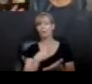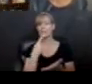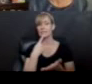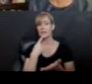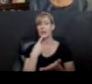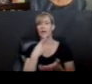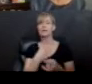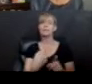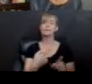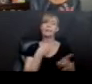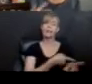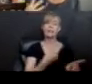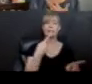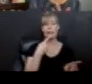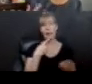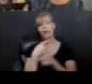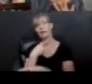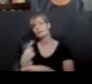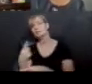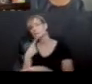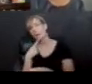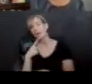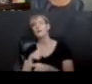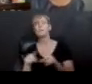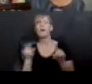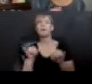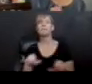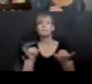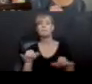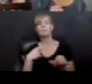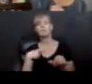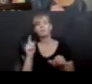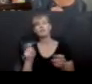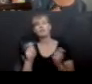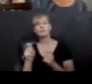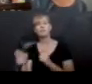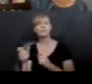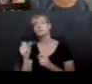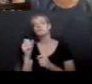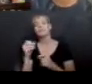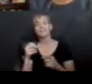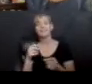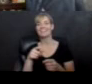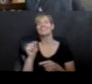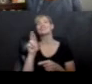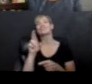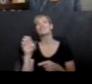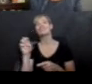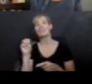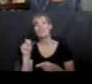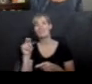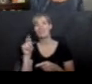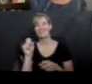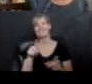not always, right? We want to shake things up a little bit, right? So what are other words? Tremendous. Len, you're the